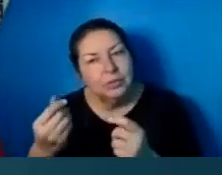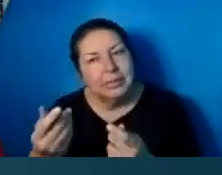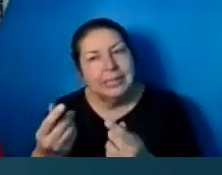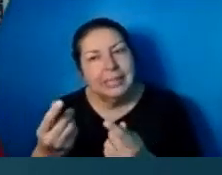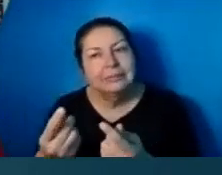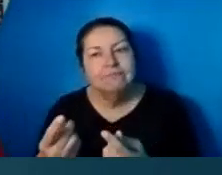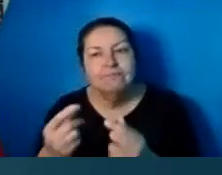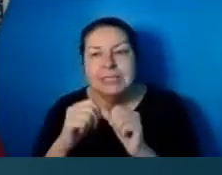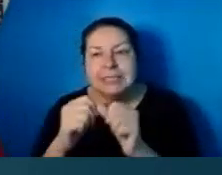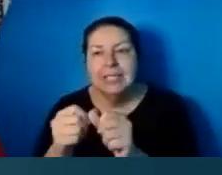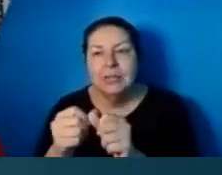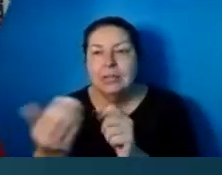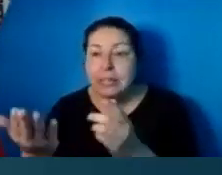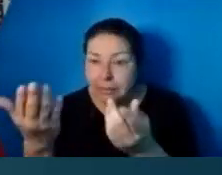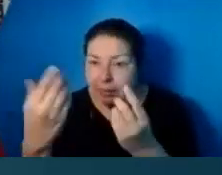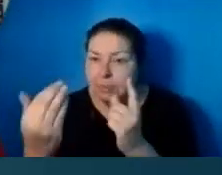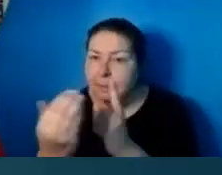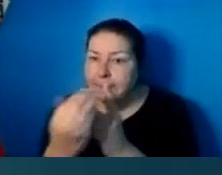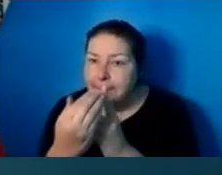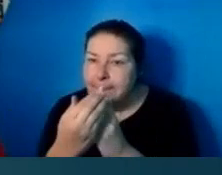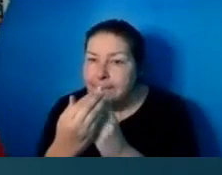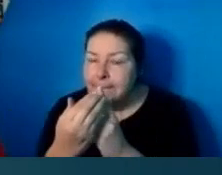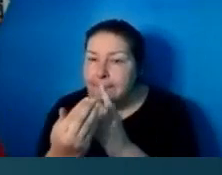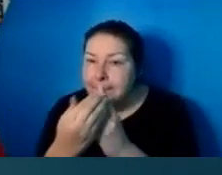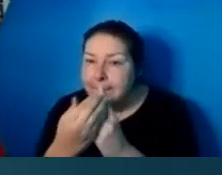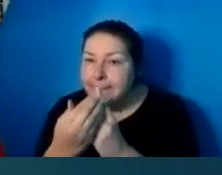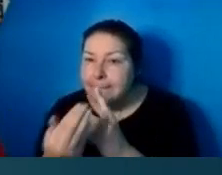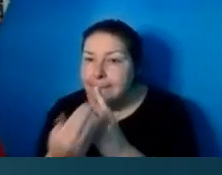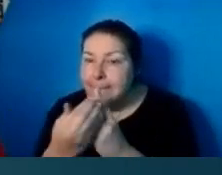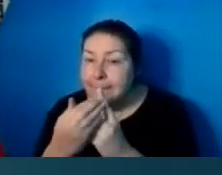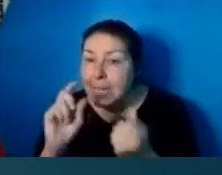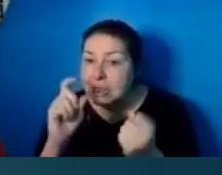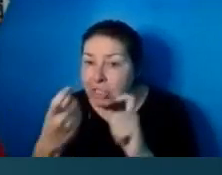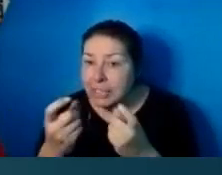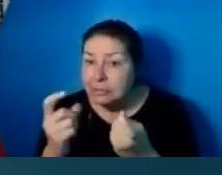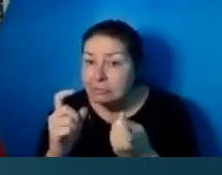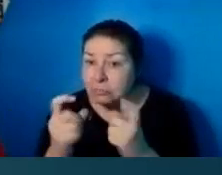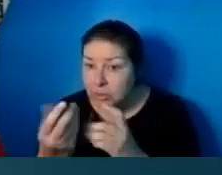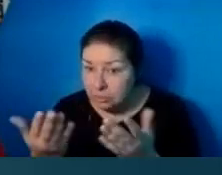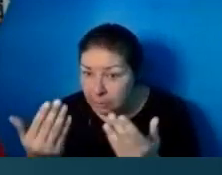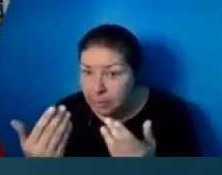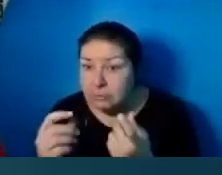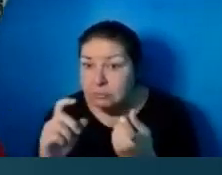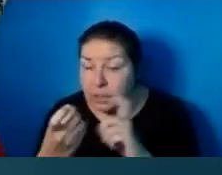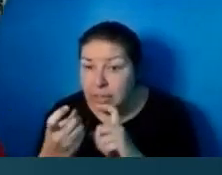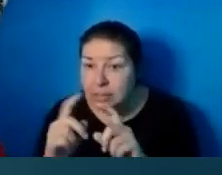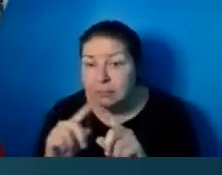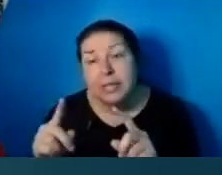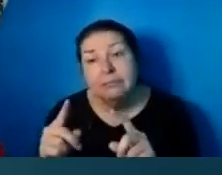getting us to try to turn from our ways. But ultimately, we have the final say.